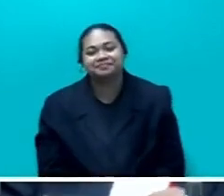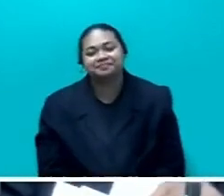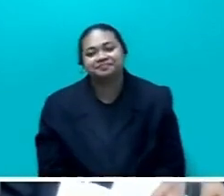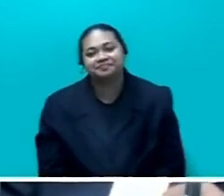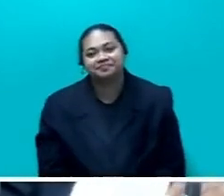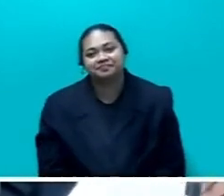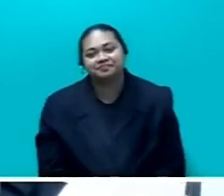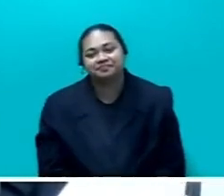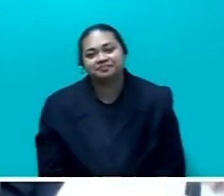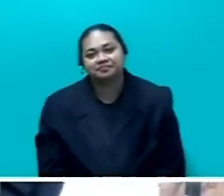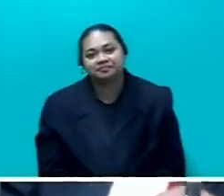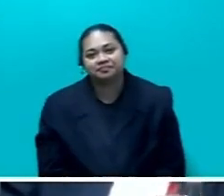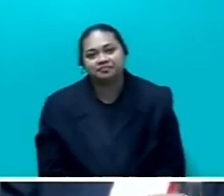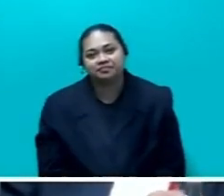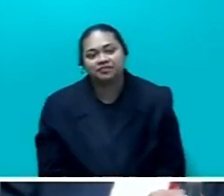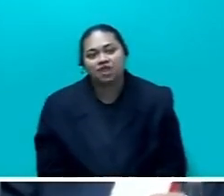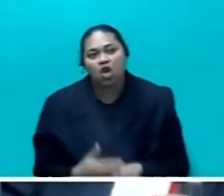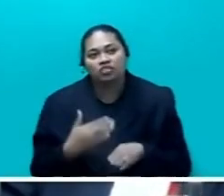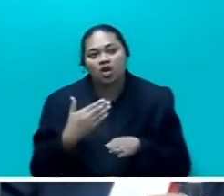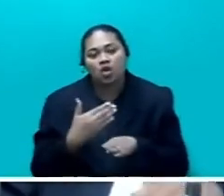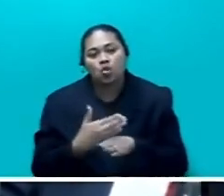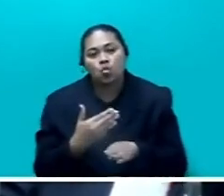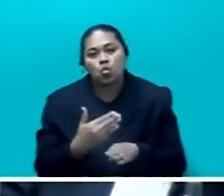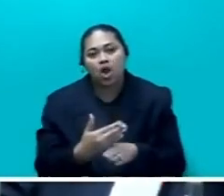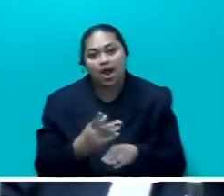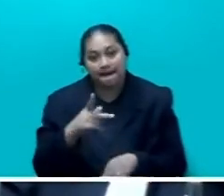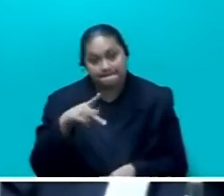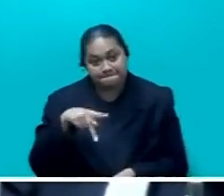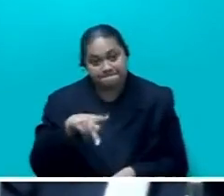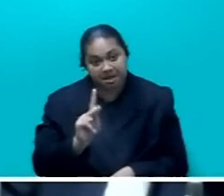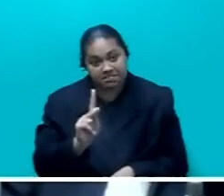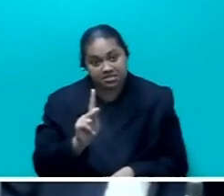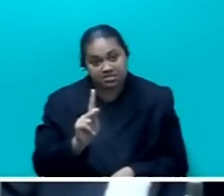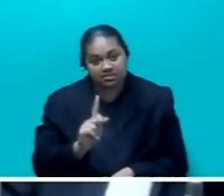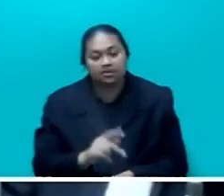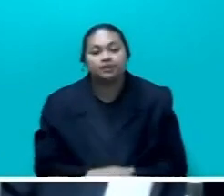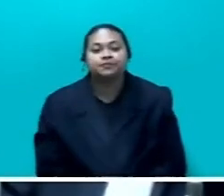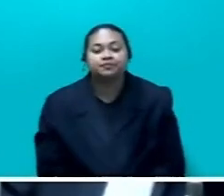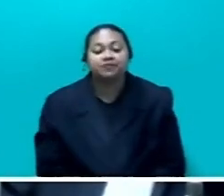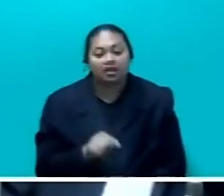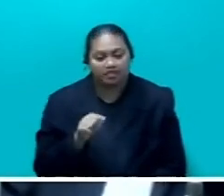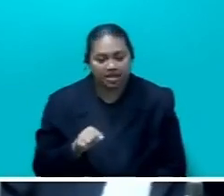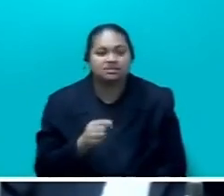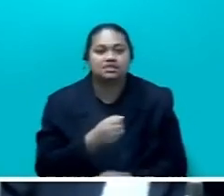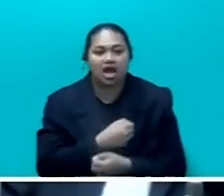On the matter of a work permit process, this has always been our concern.